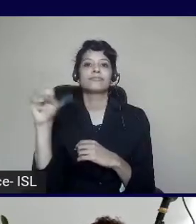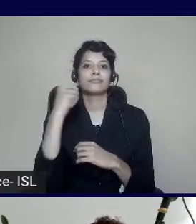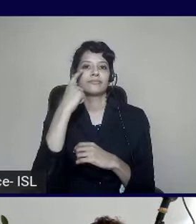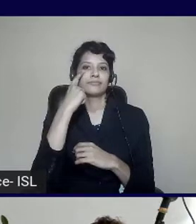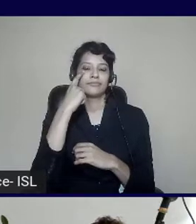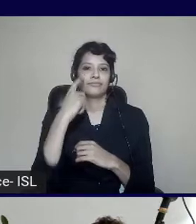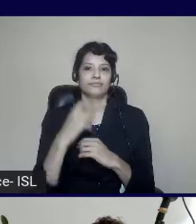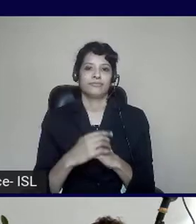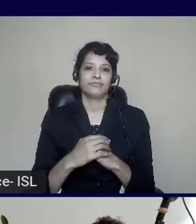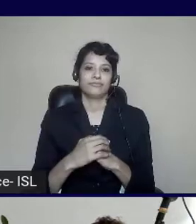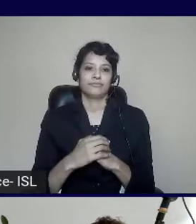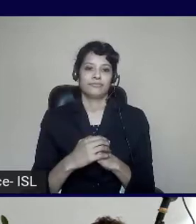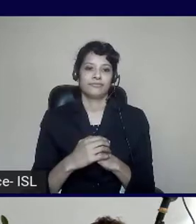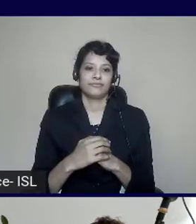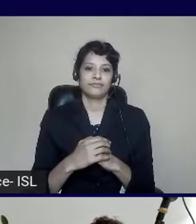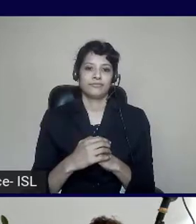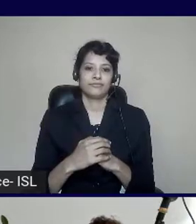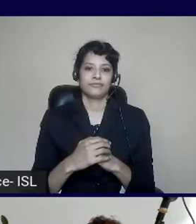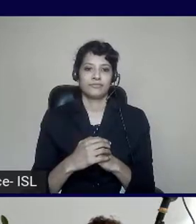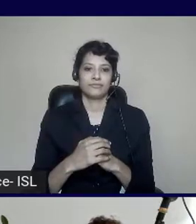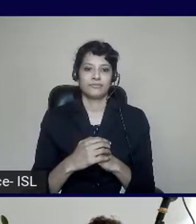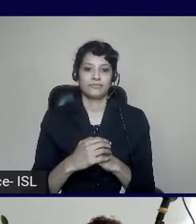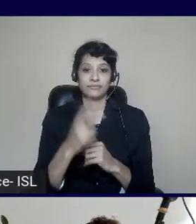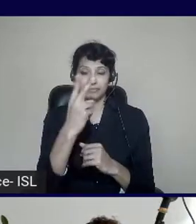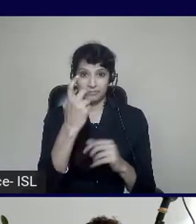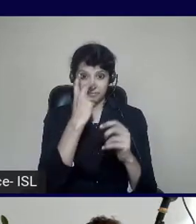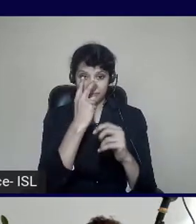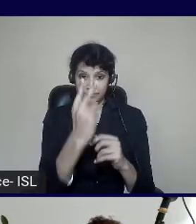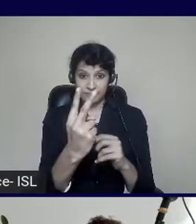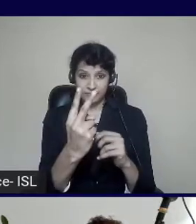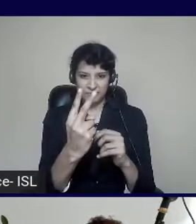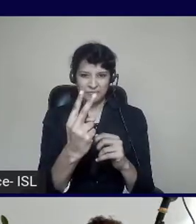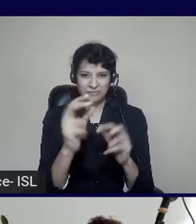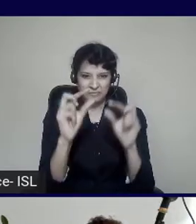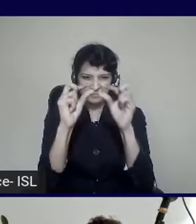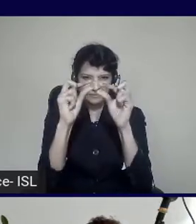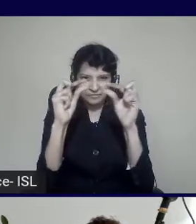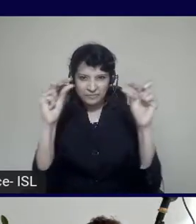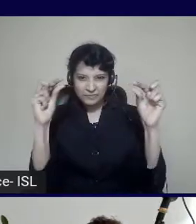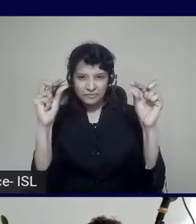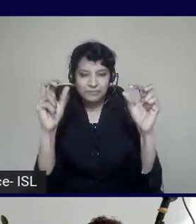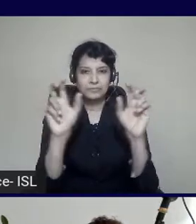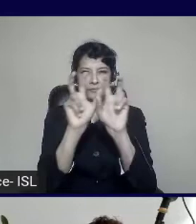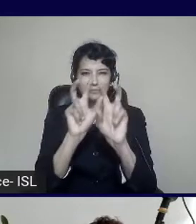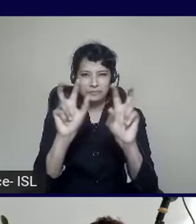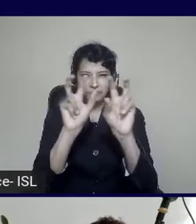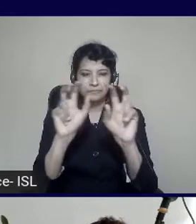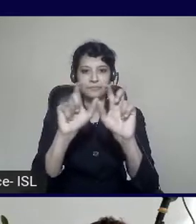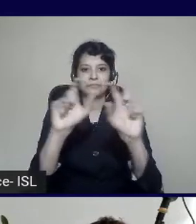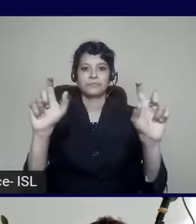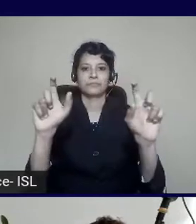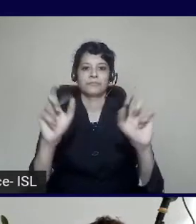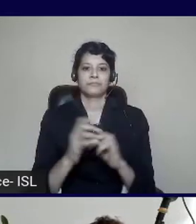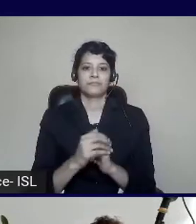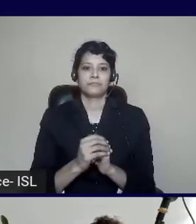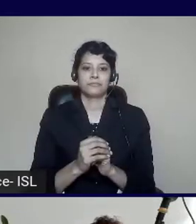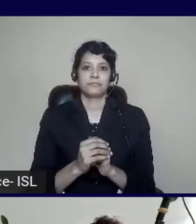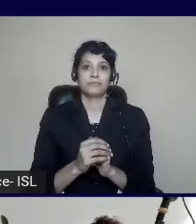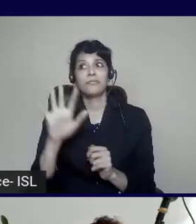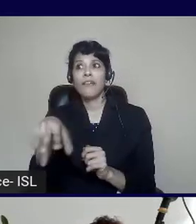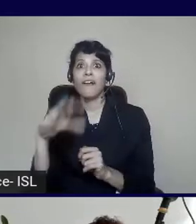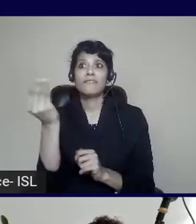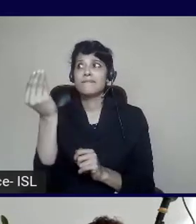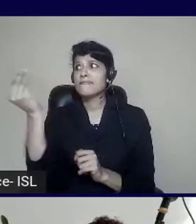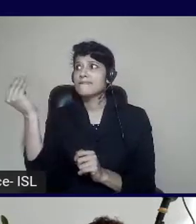But that means that I need to be able to see certain text, certain font, and other things. But you also have visual impairment people, people who